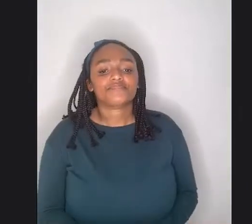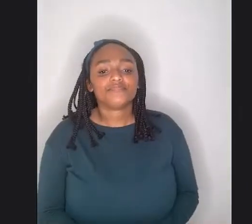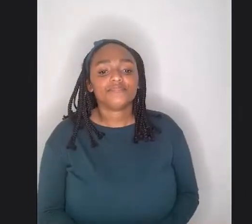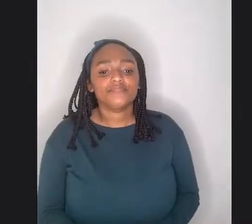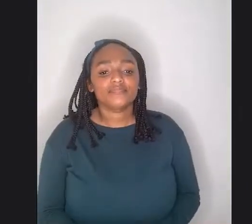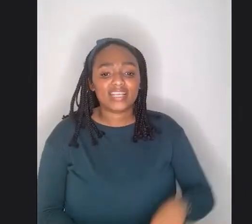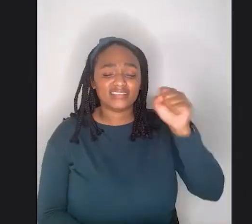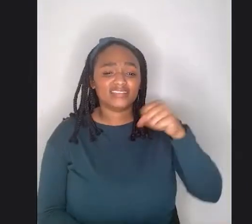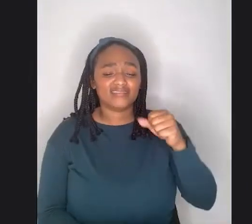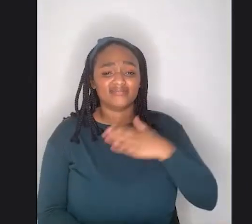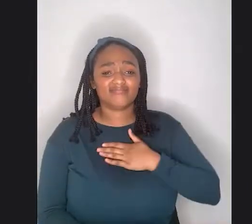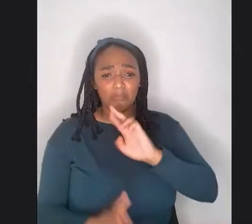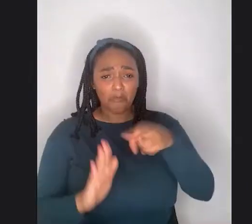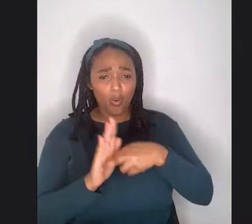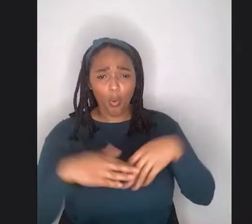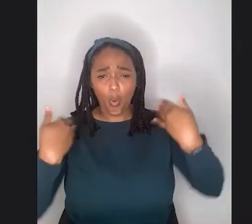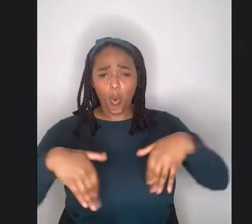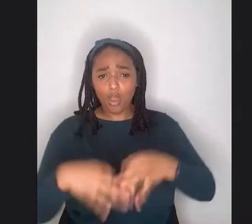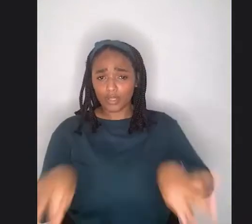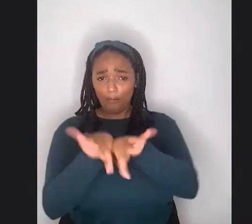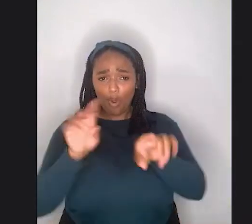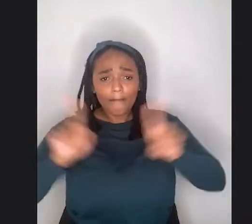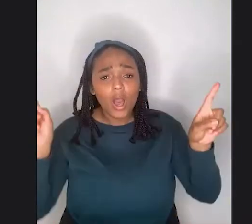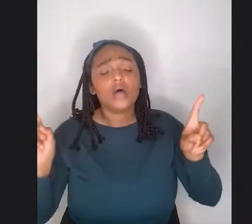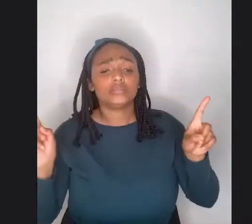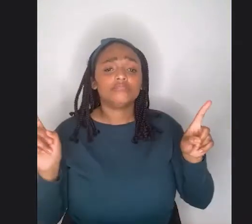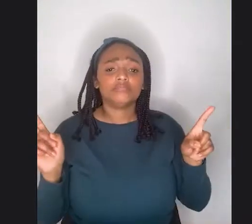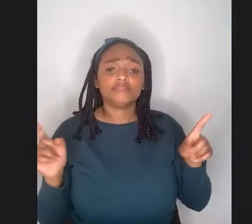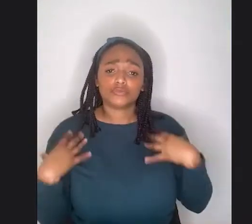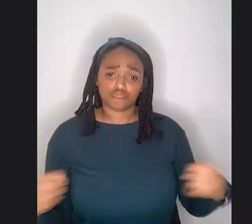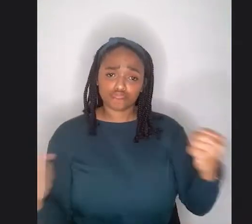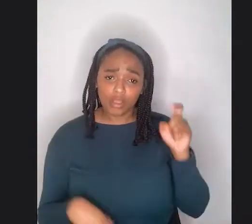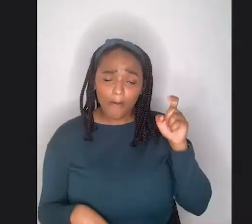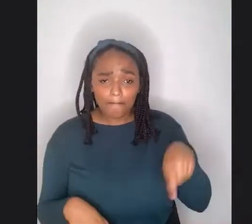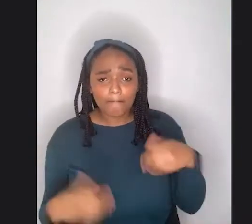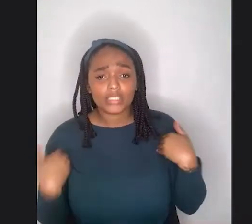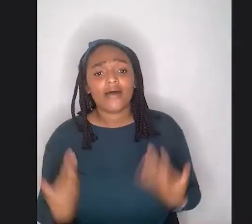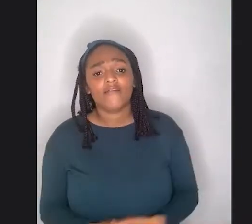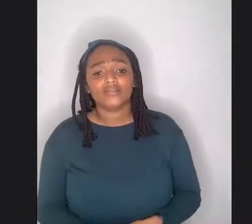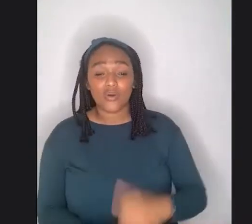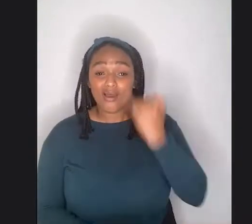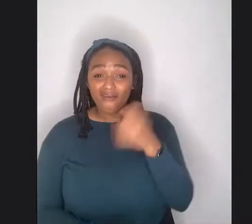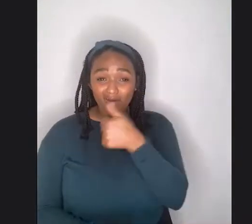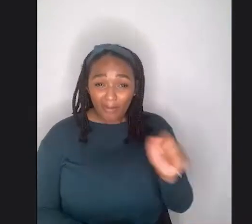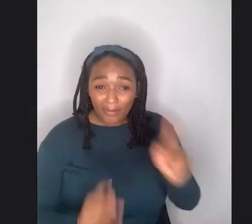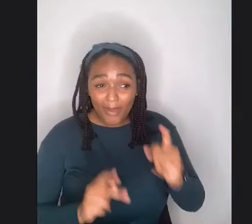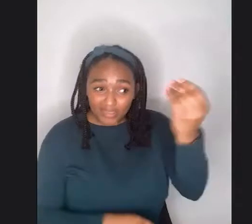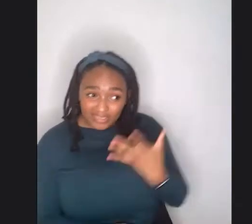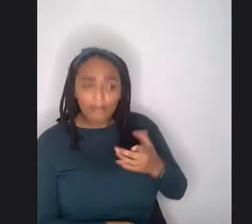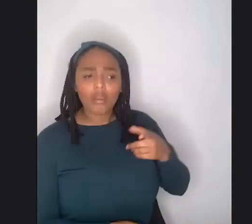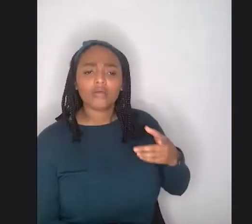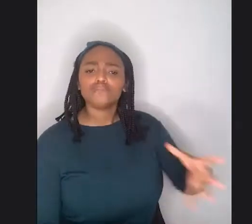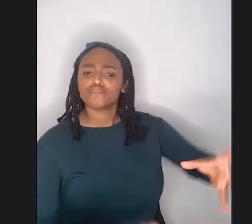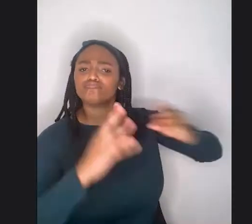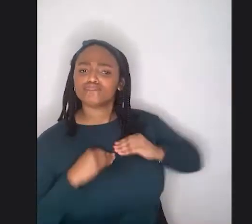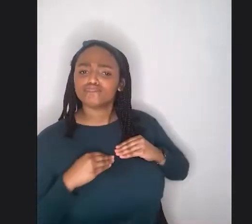and so when people tell me that, you know, uh, the work that I'm doing is brave, I take it, I take it, but I, I tread